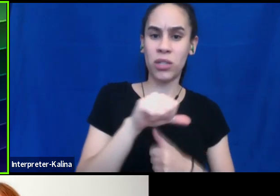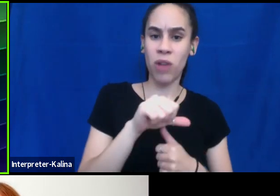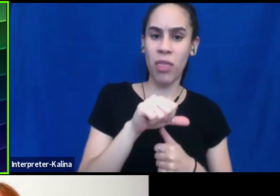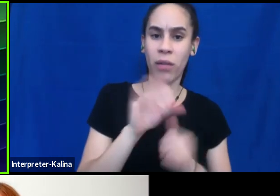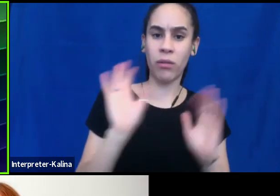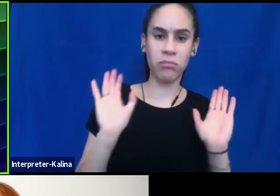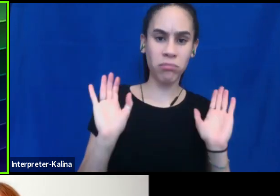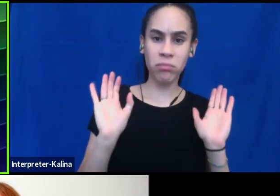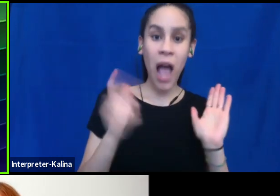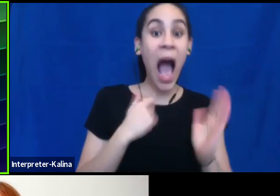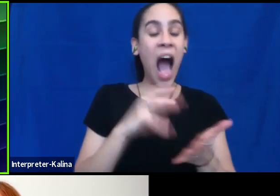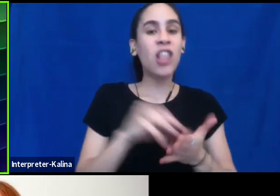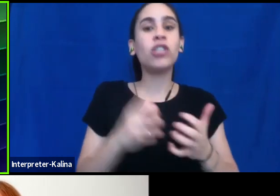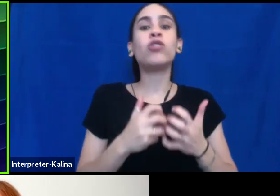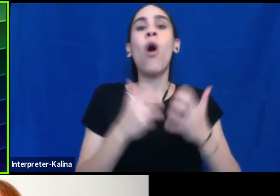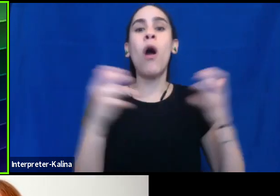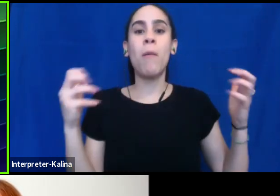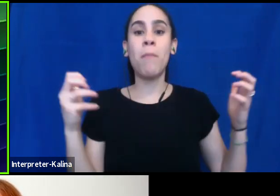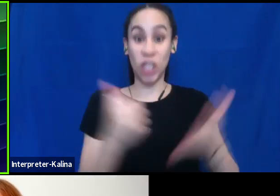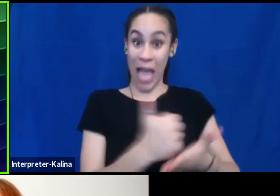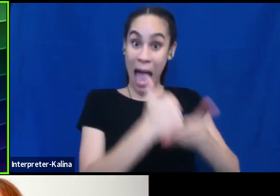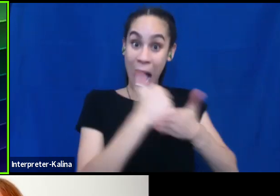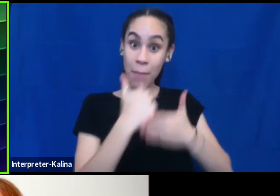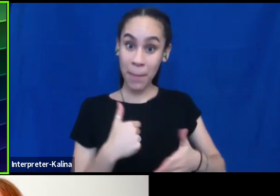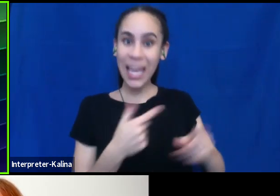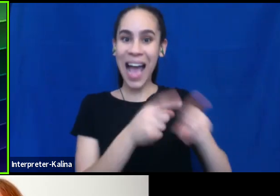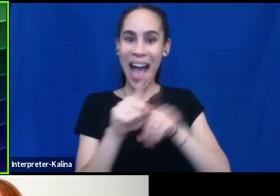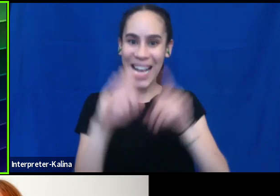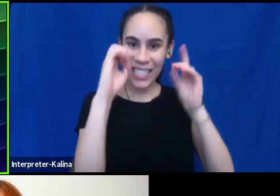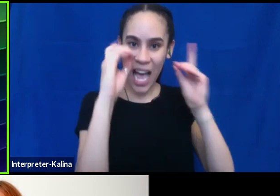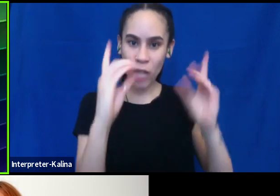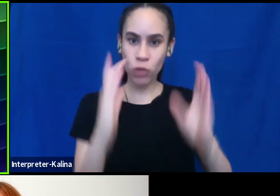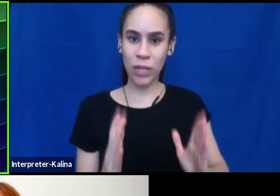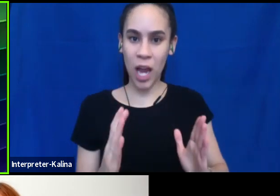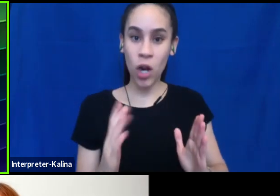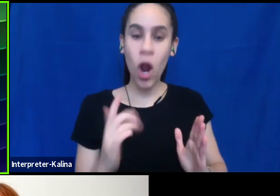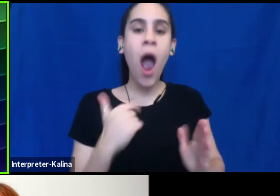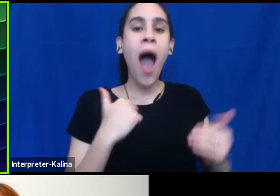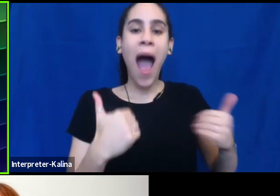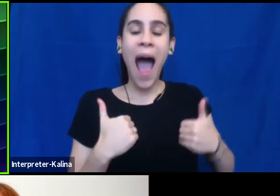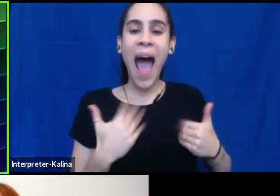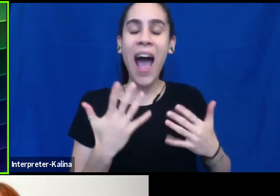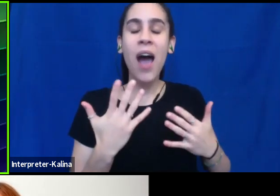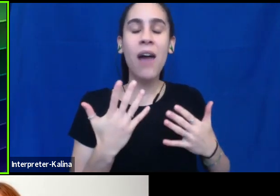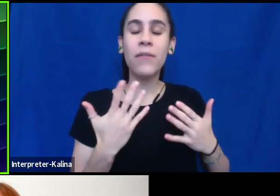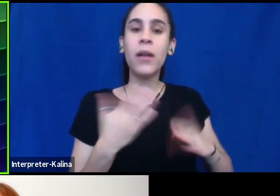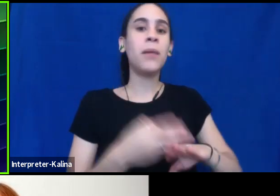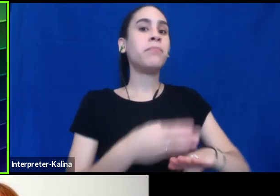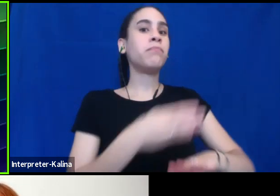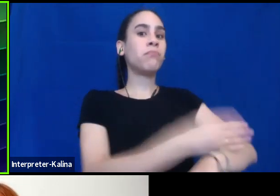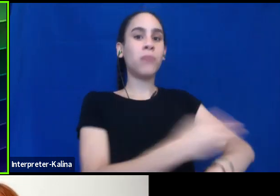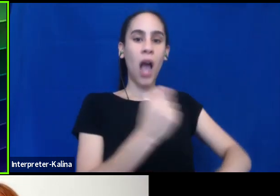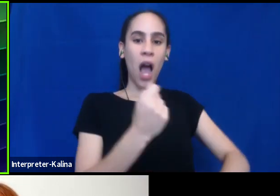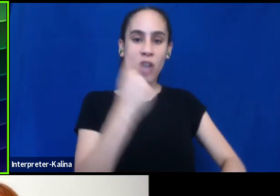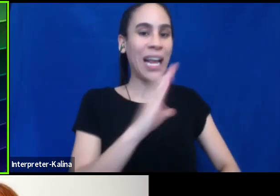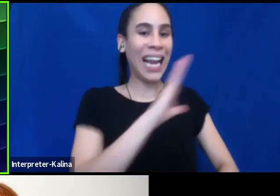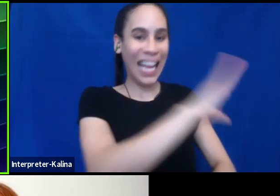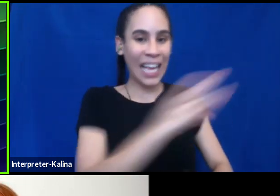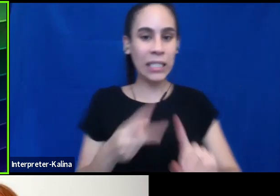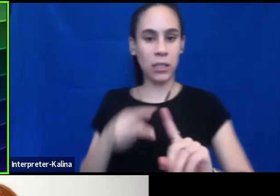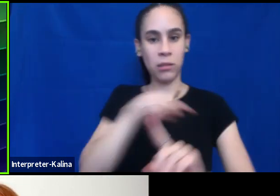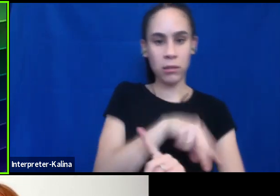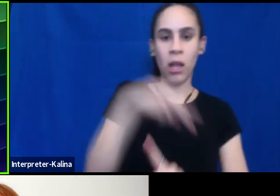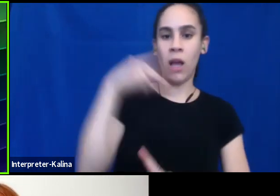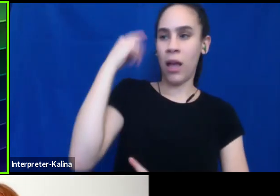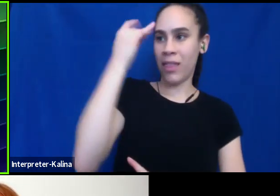about, to me, it helped me as an educator because I now had a better understanding of what he was thinking when he walked into a session,